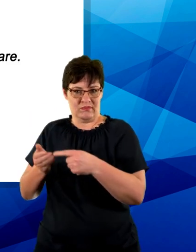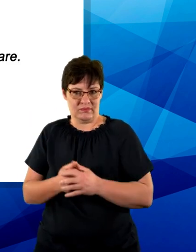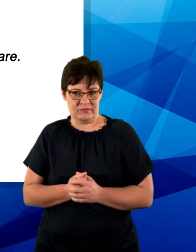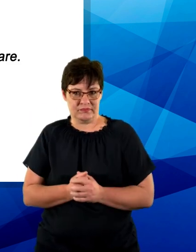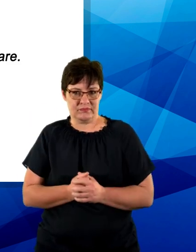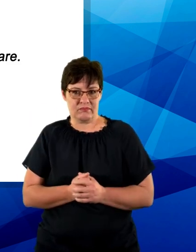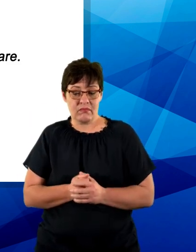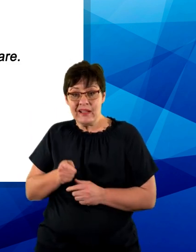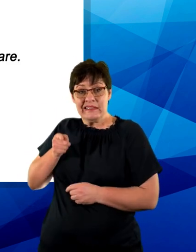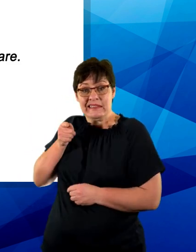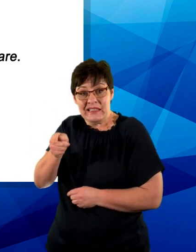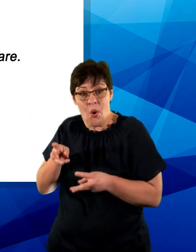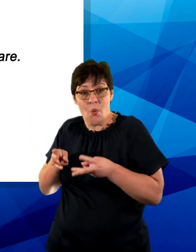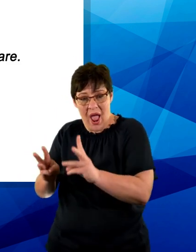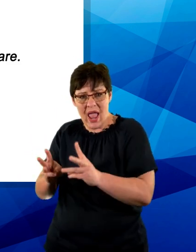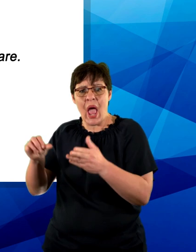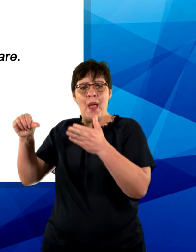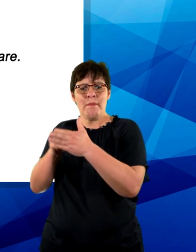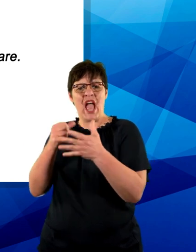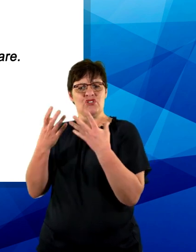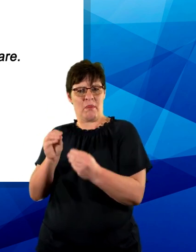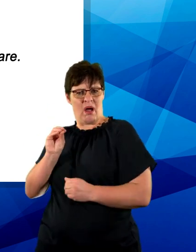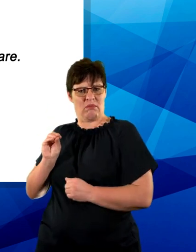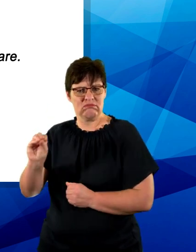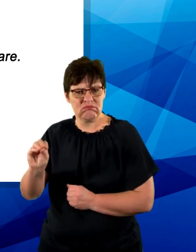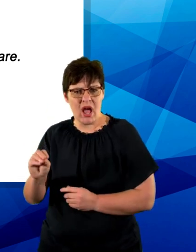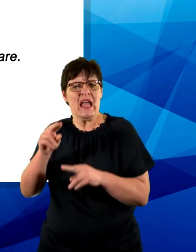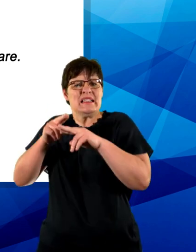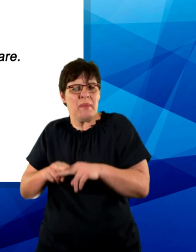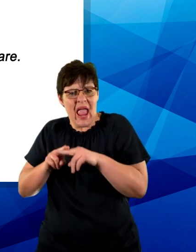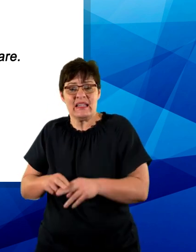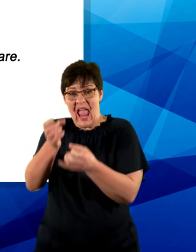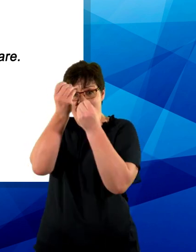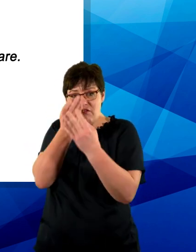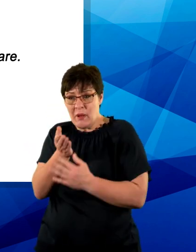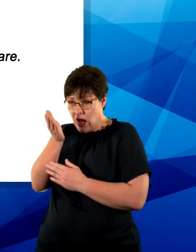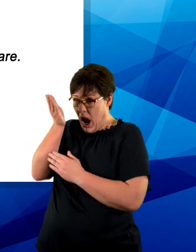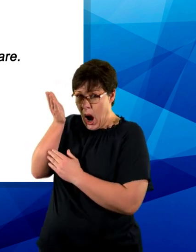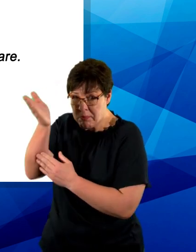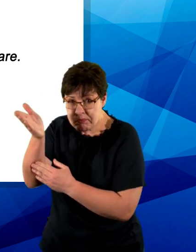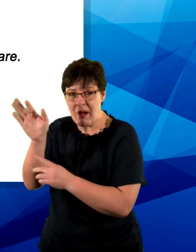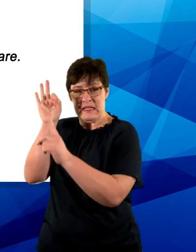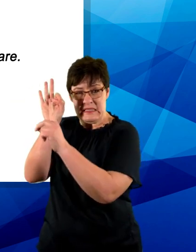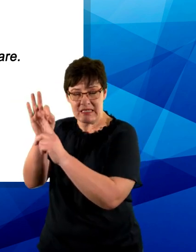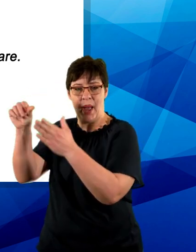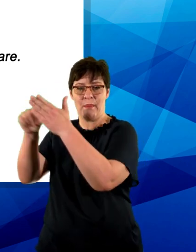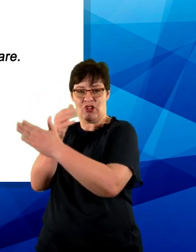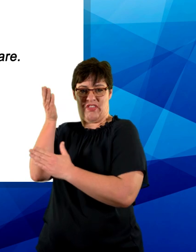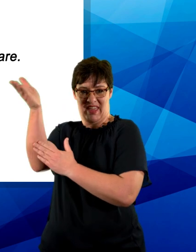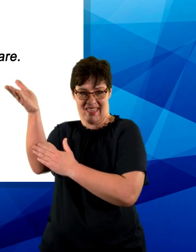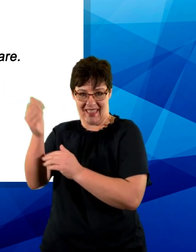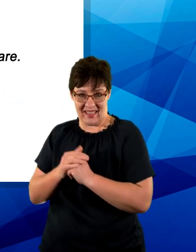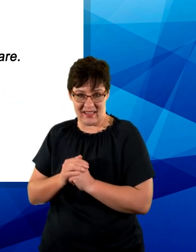According to the APA style, page numbers are only inserted if the information you used is on a specific page in the source.